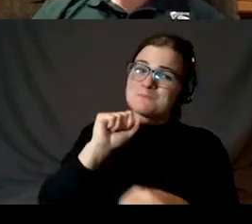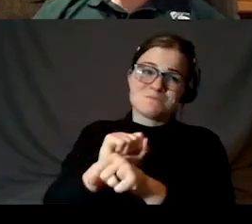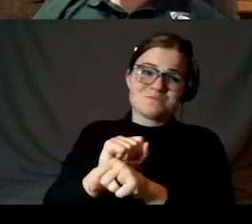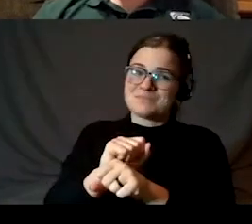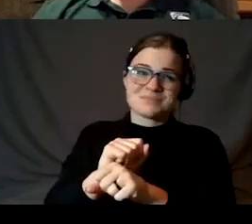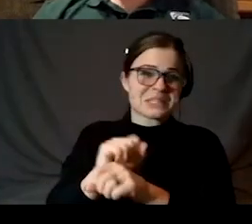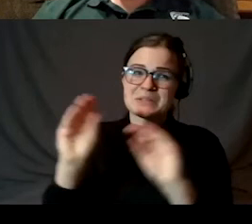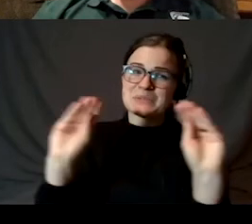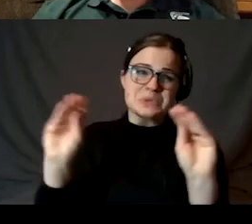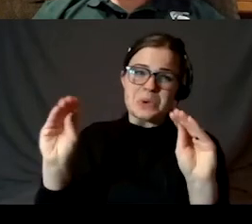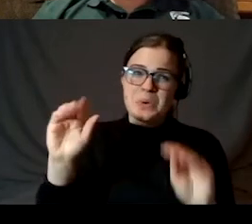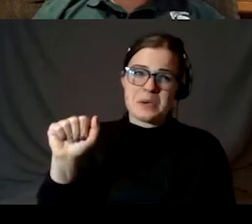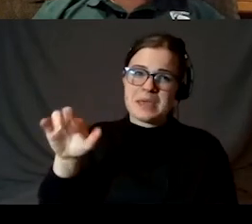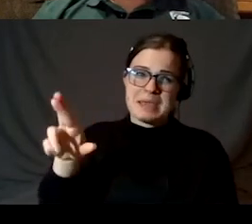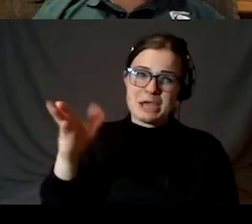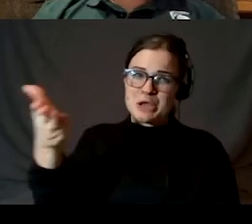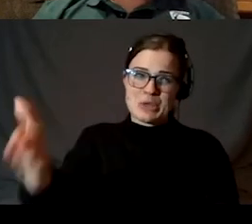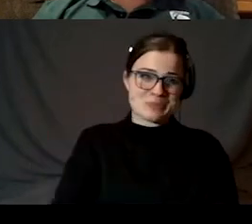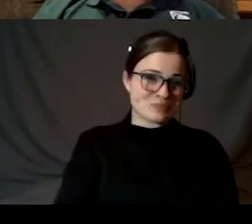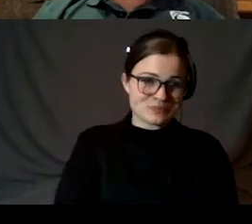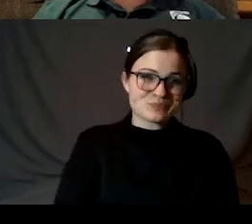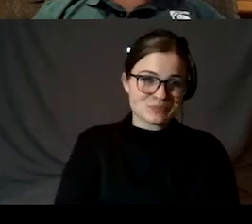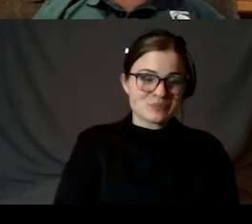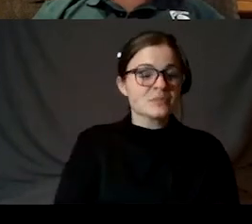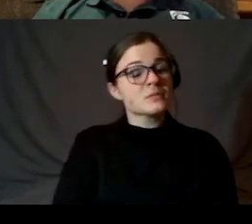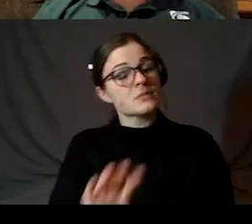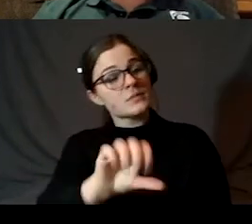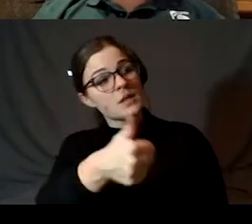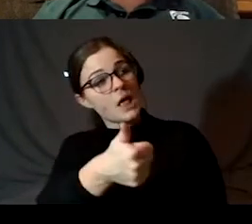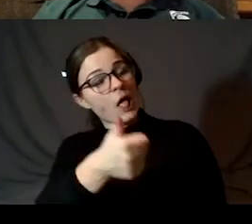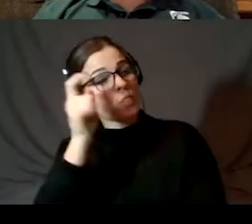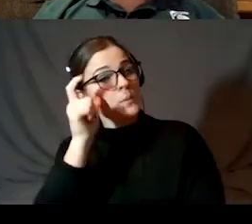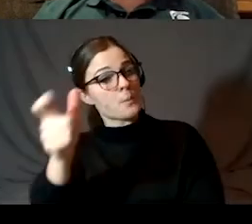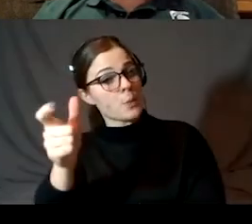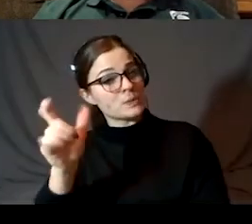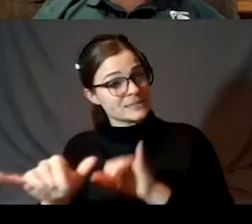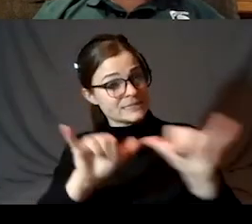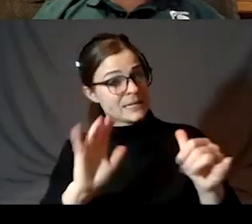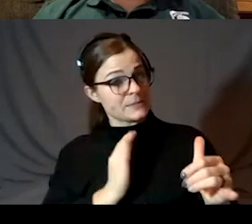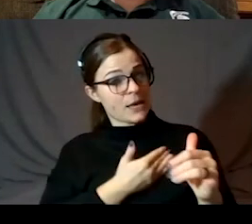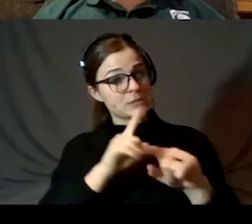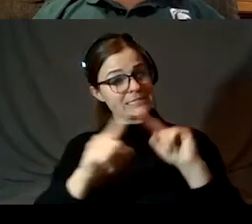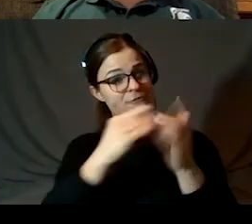there isn't any air on the moon. Do other moons have different phases like our moon does?